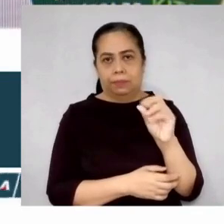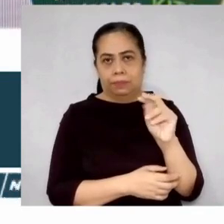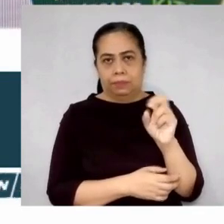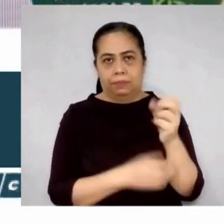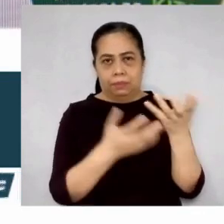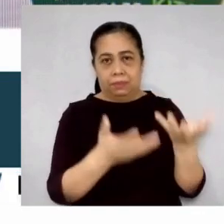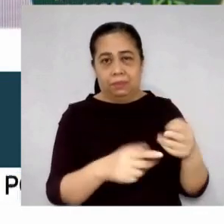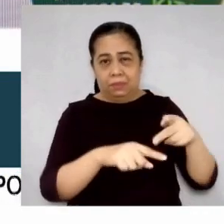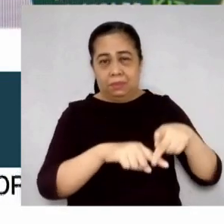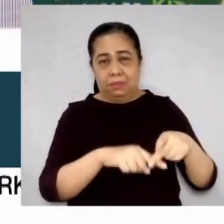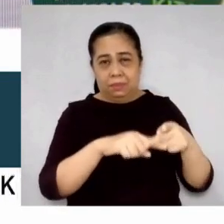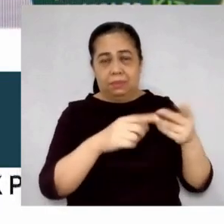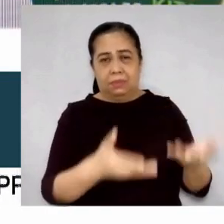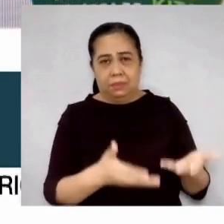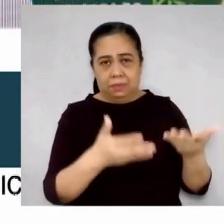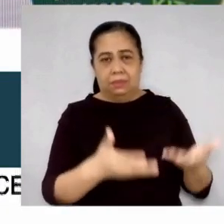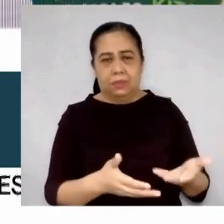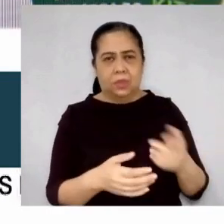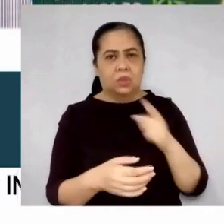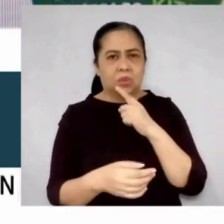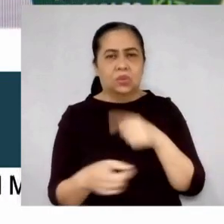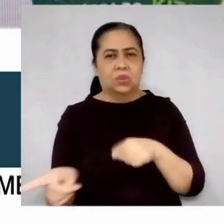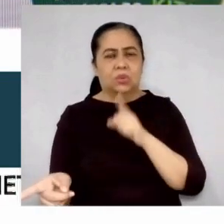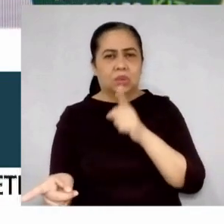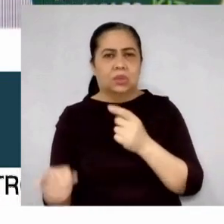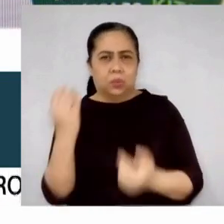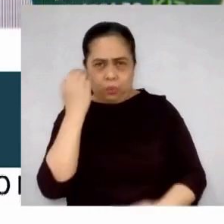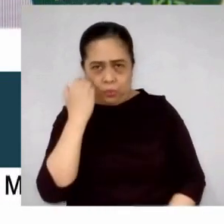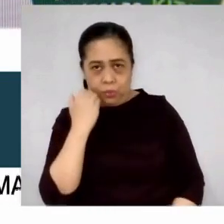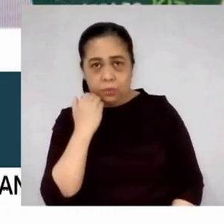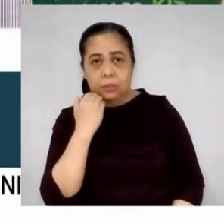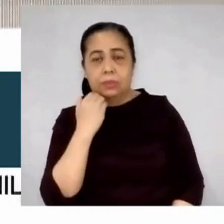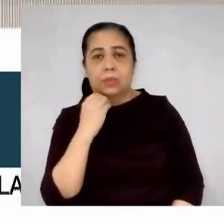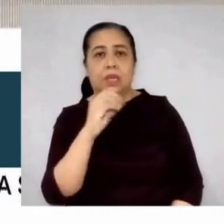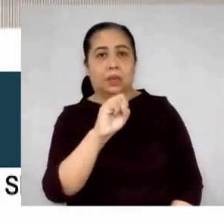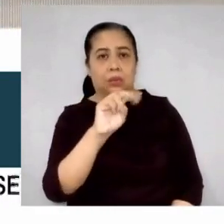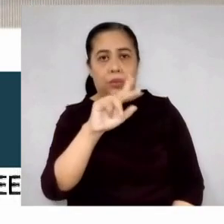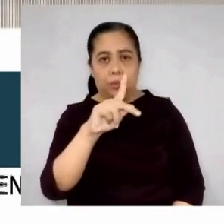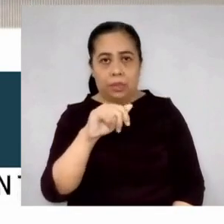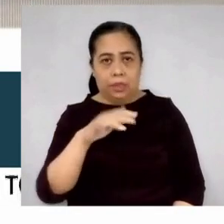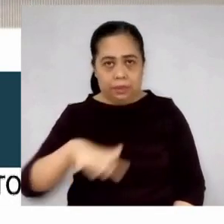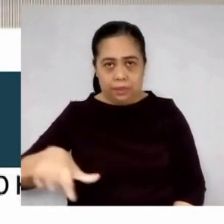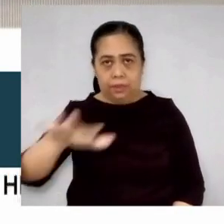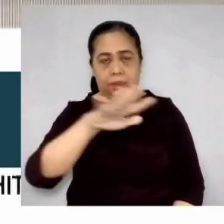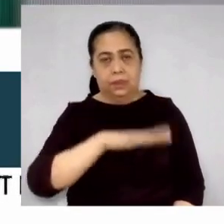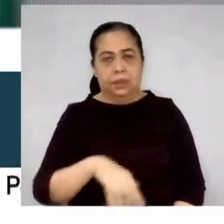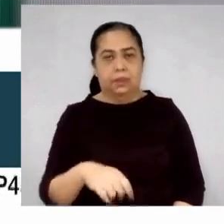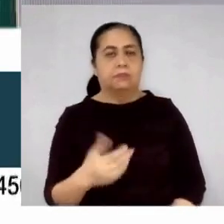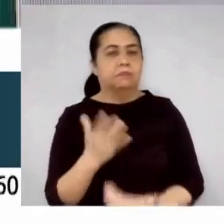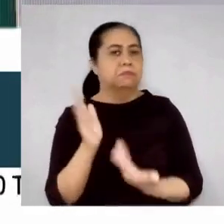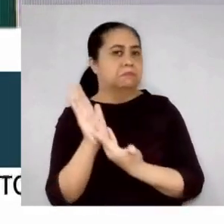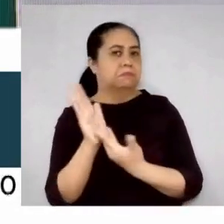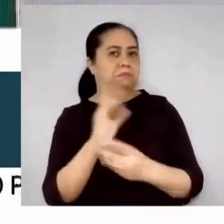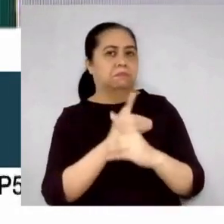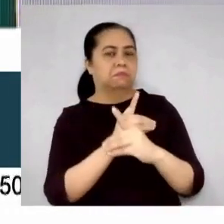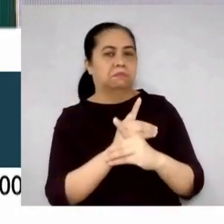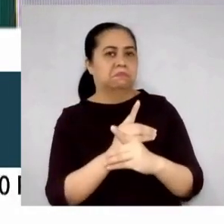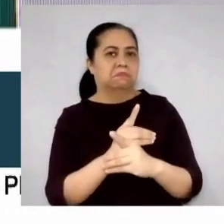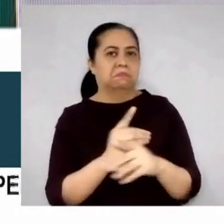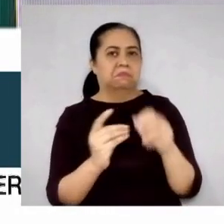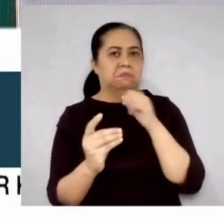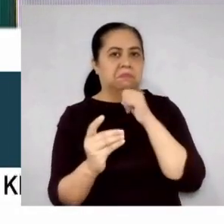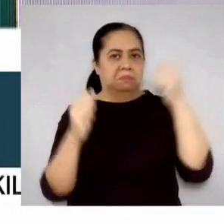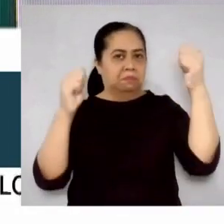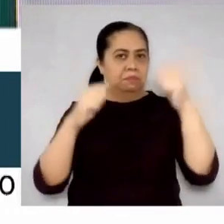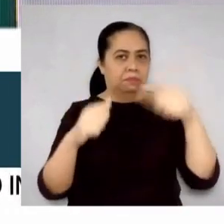So, talagang manipis na po yung supply natin. The justification, however, does not sit well with Senator